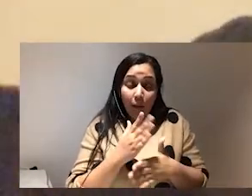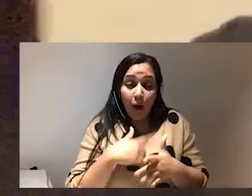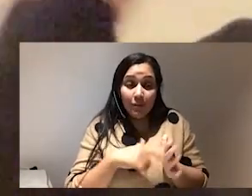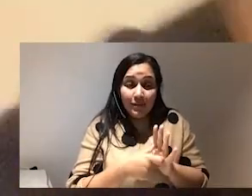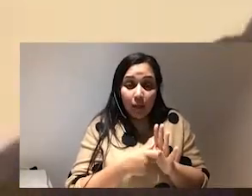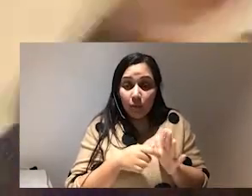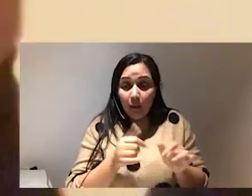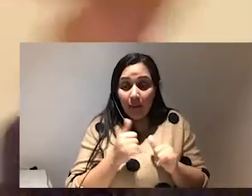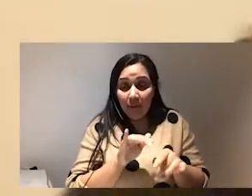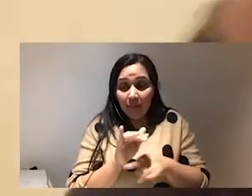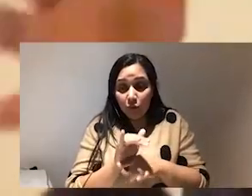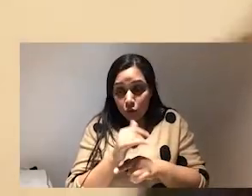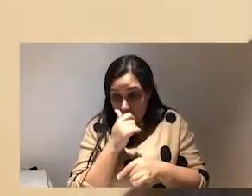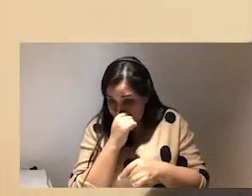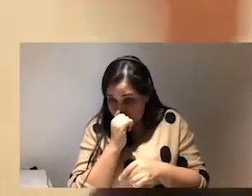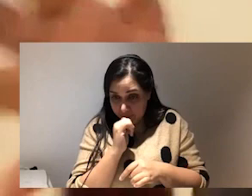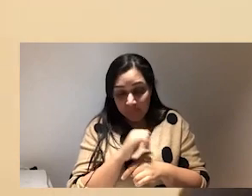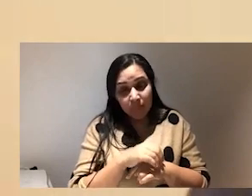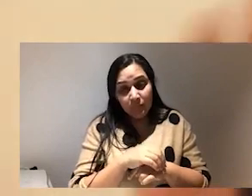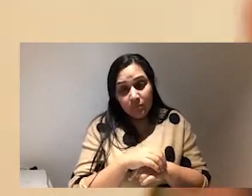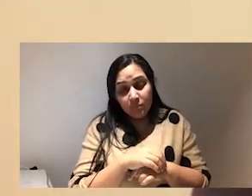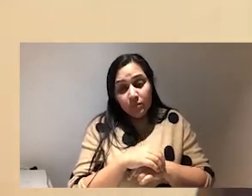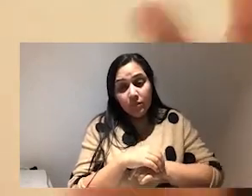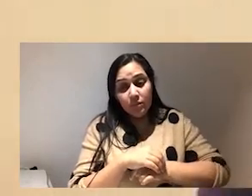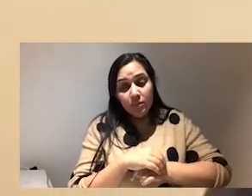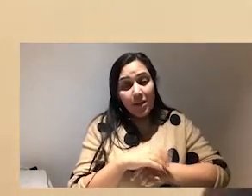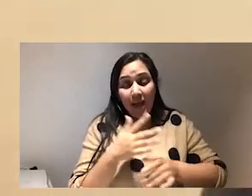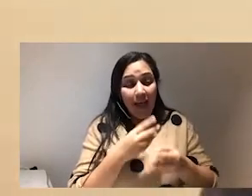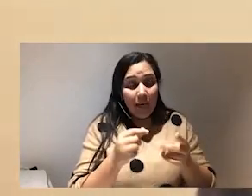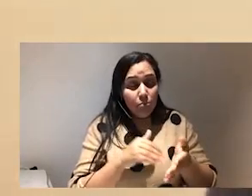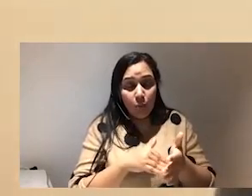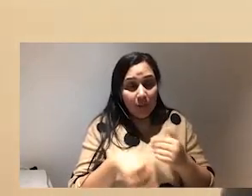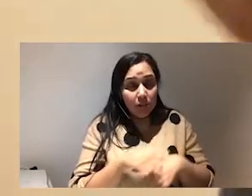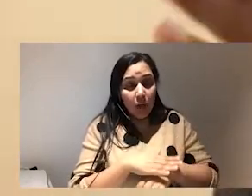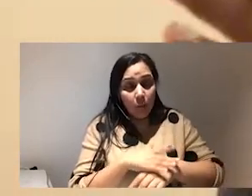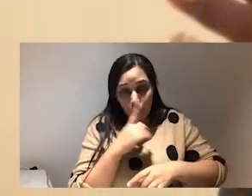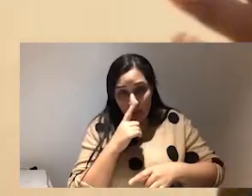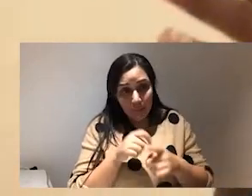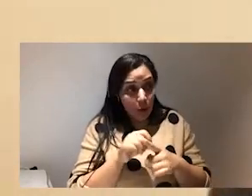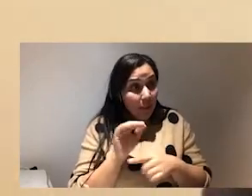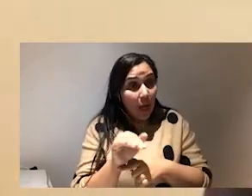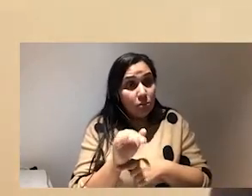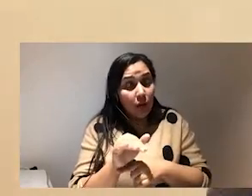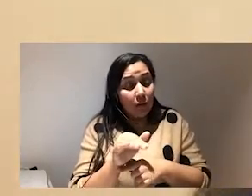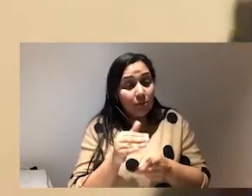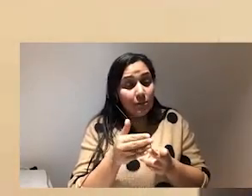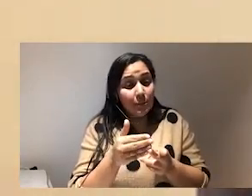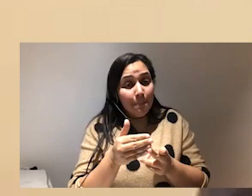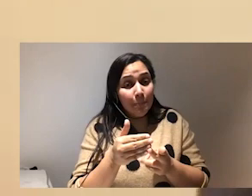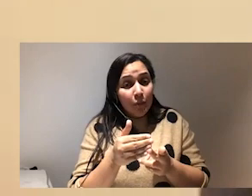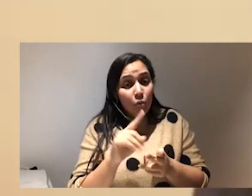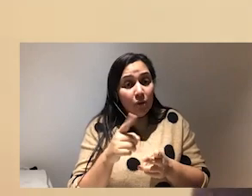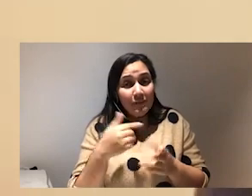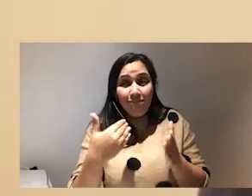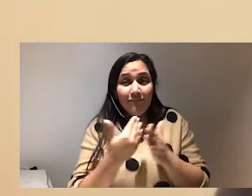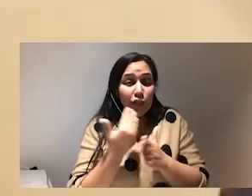future so you're 100 right that at any moment in time we could be on the we could be on the outside of what is fashionable